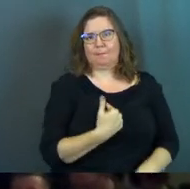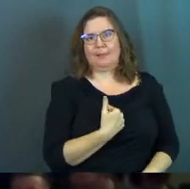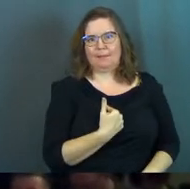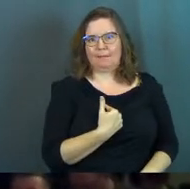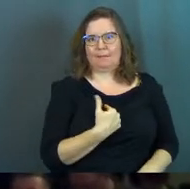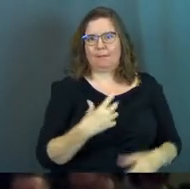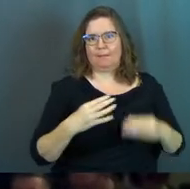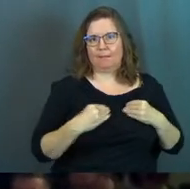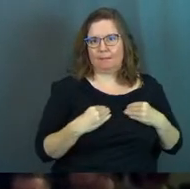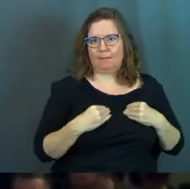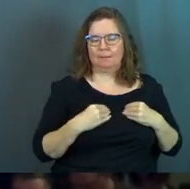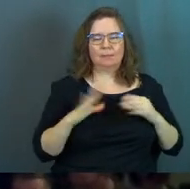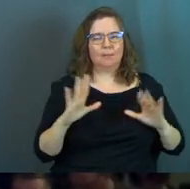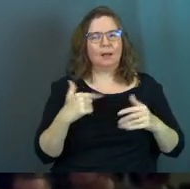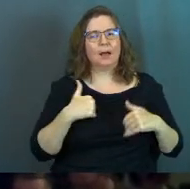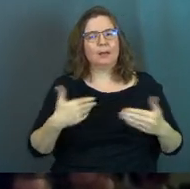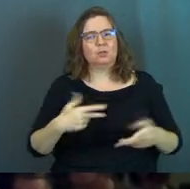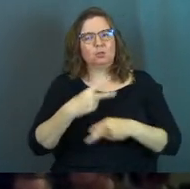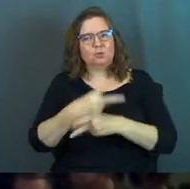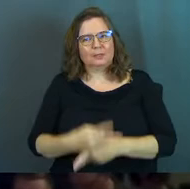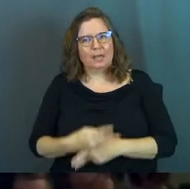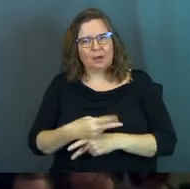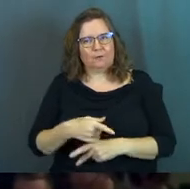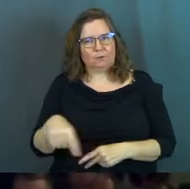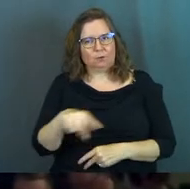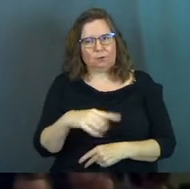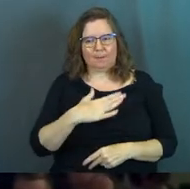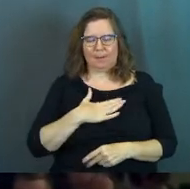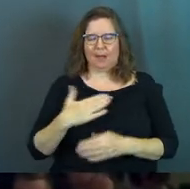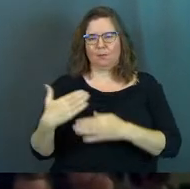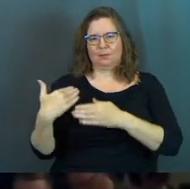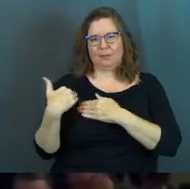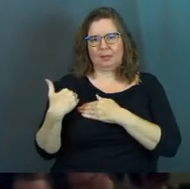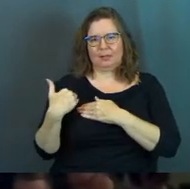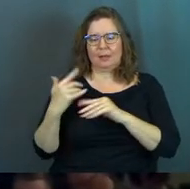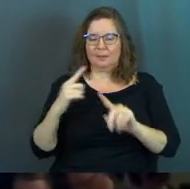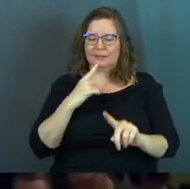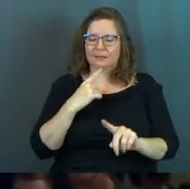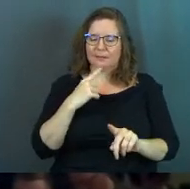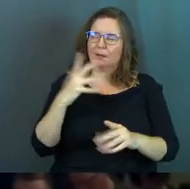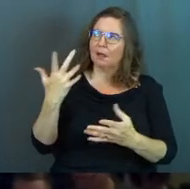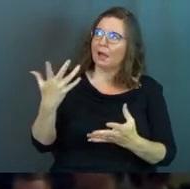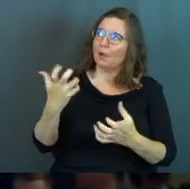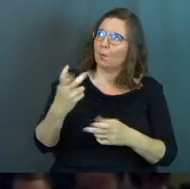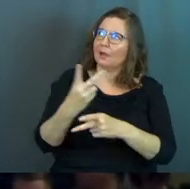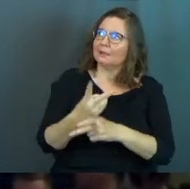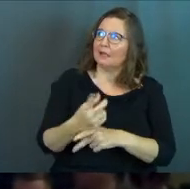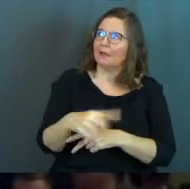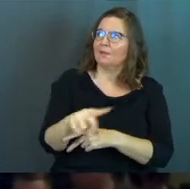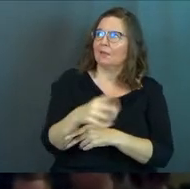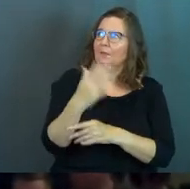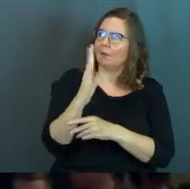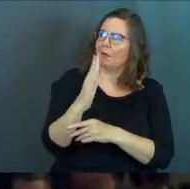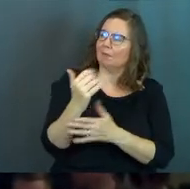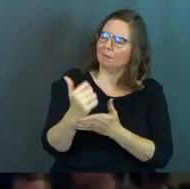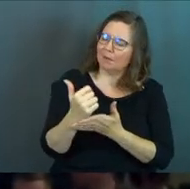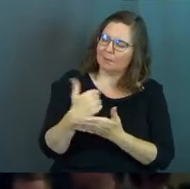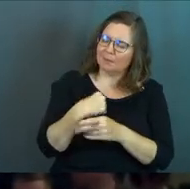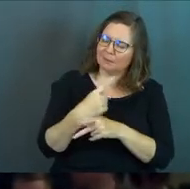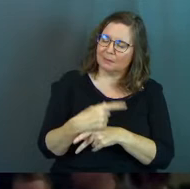I'm here to take care of you. My responsibility. But he says, I want to take care of them, God.